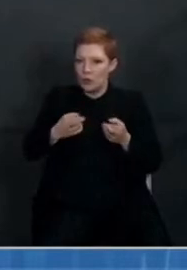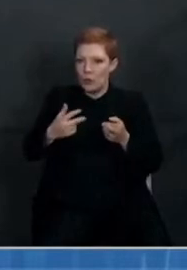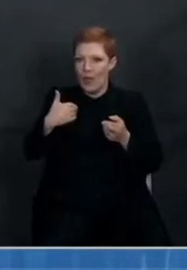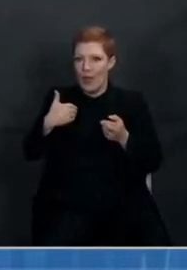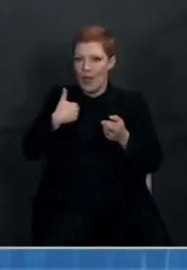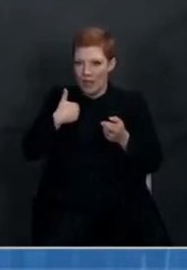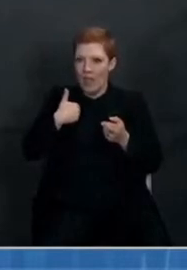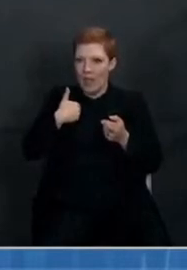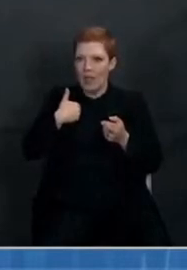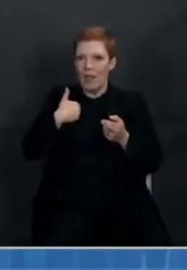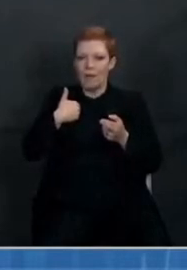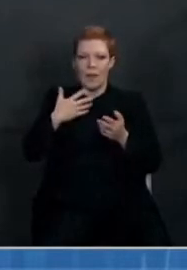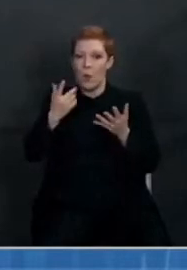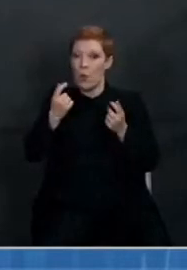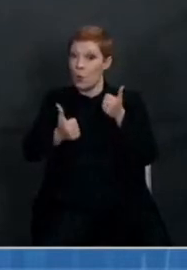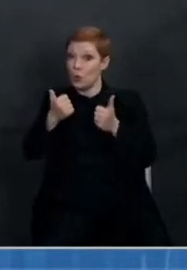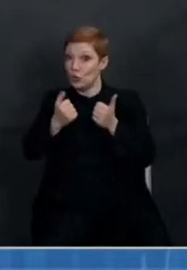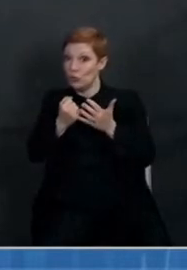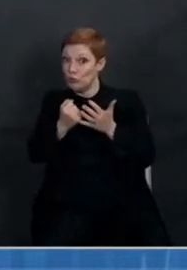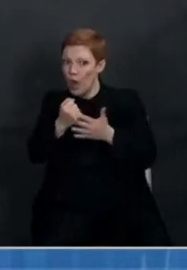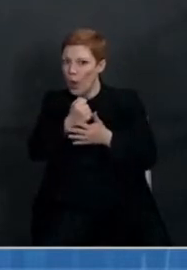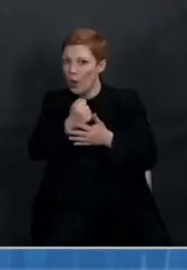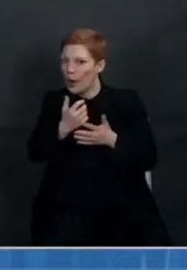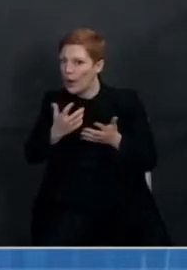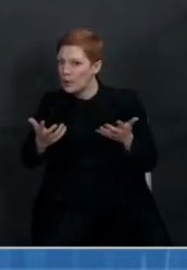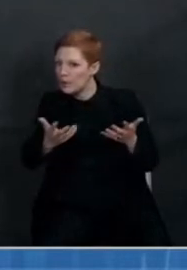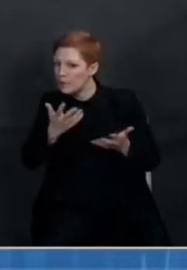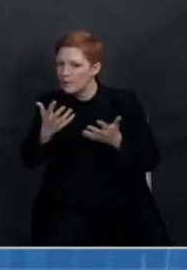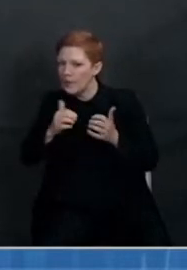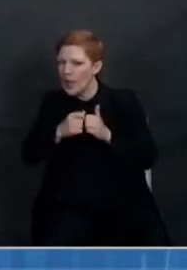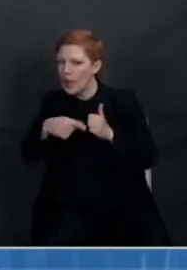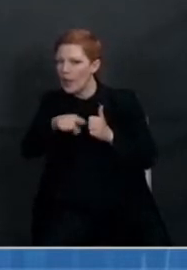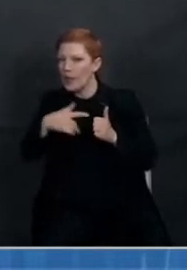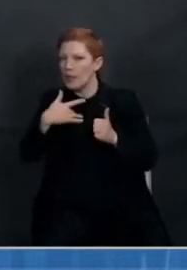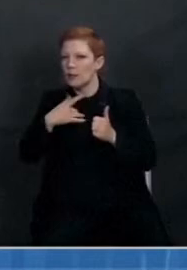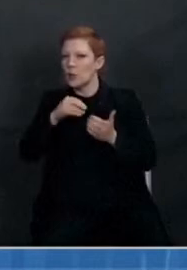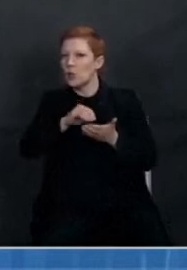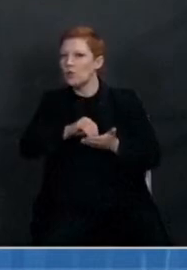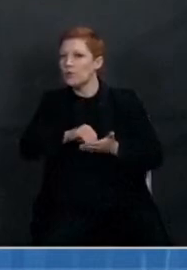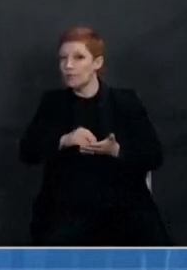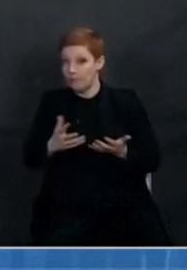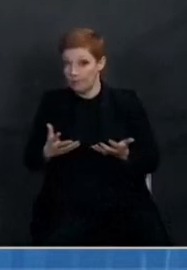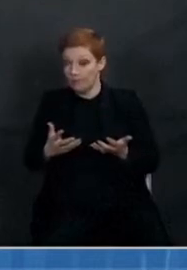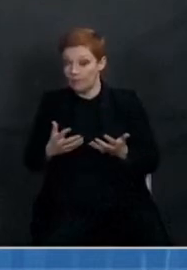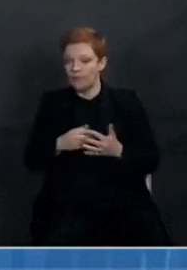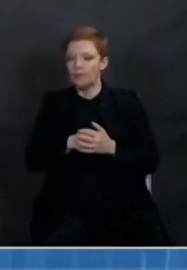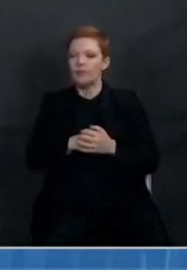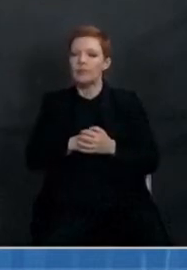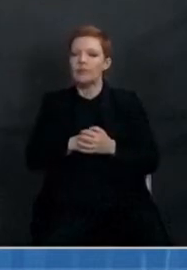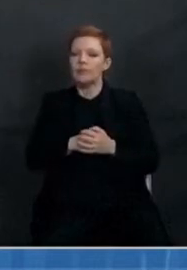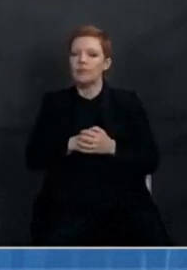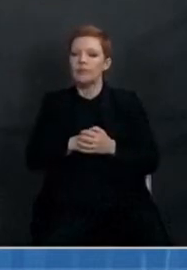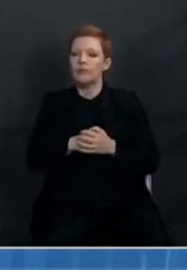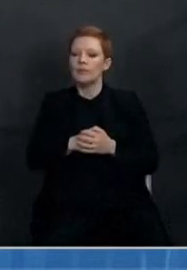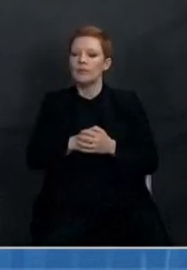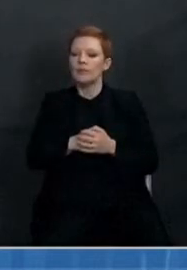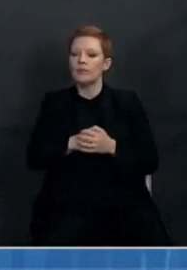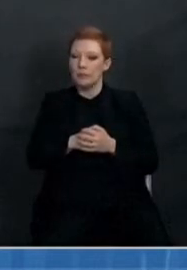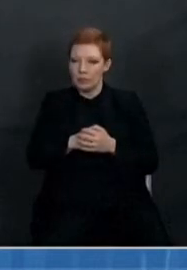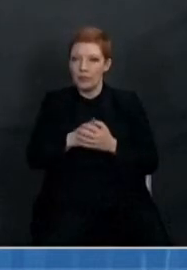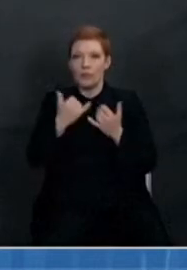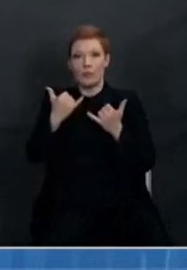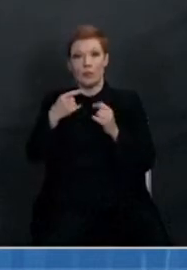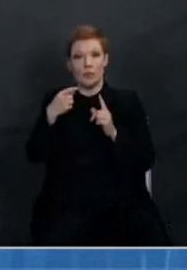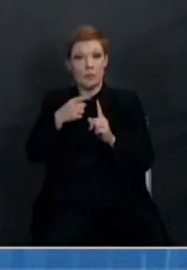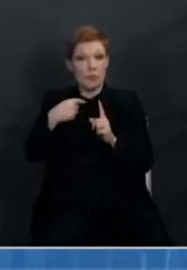is prioritized. So our hospitalization data still has nearly a quarter of race, ethnicity data missing. And at this